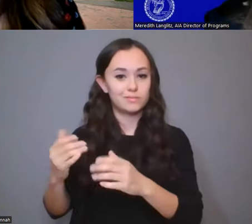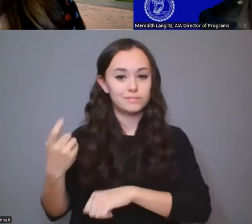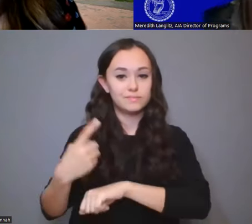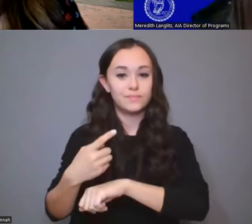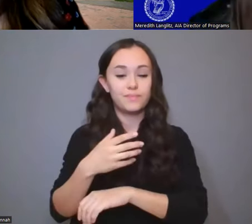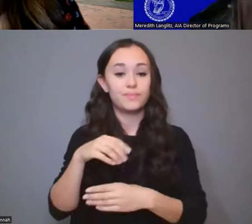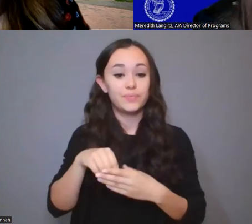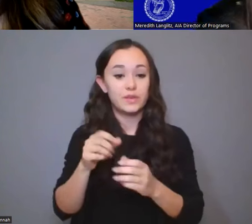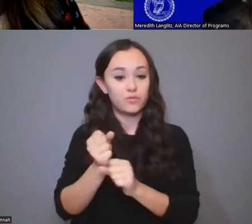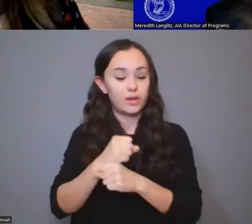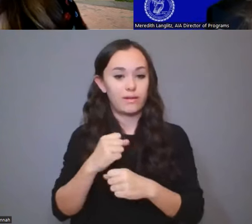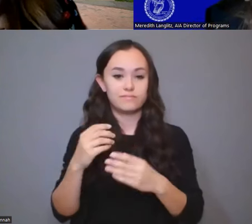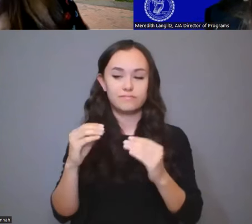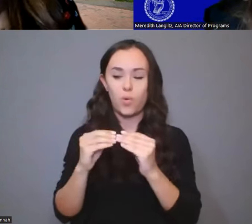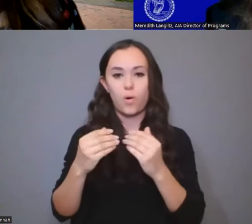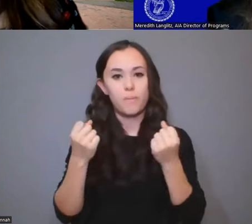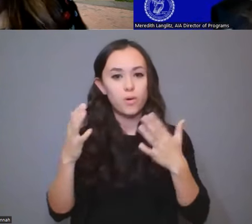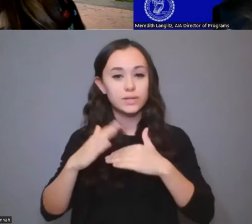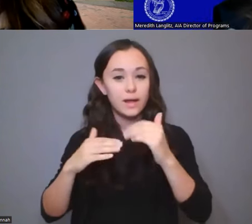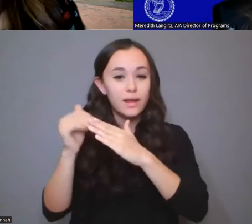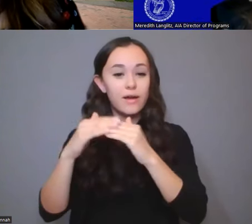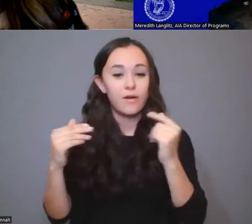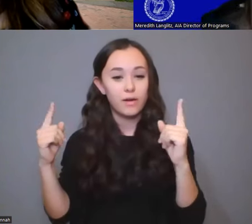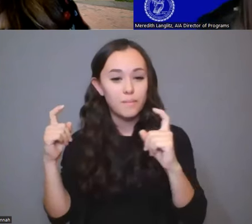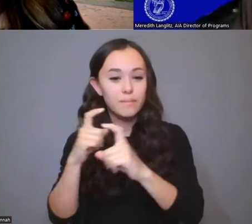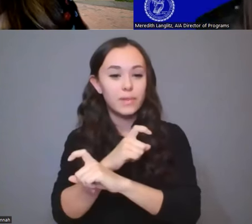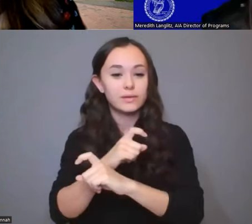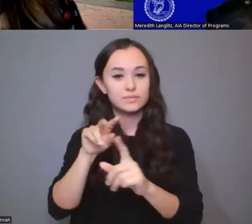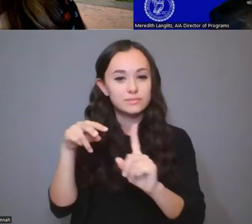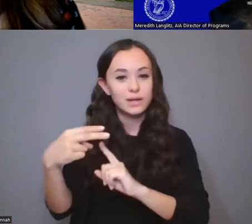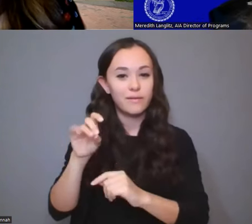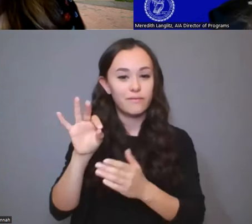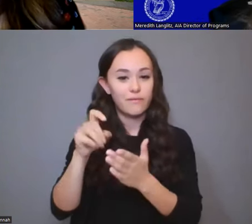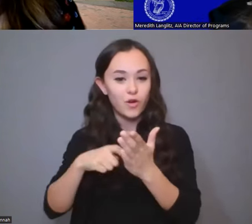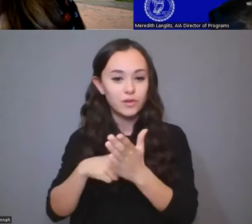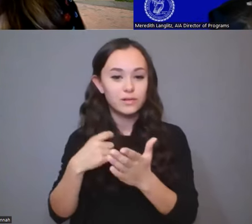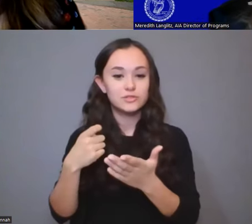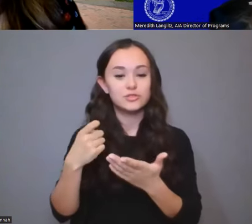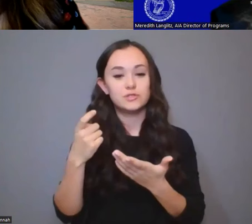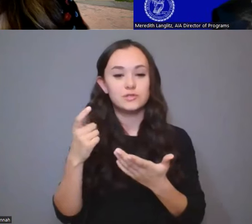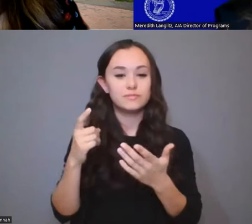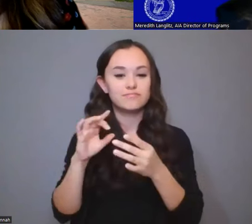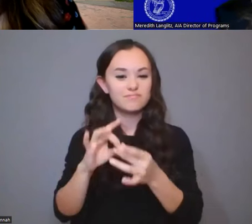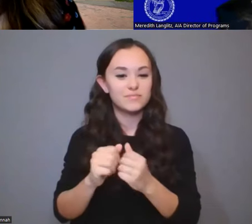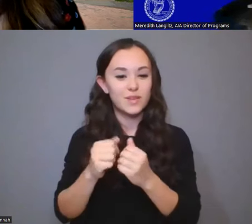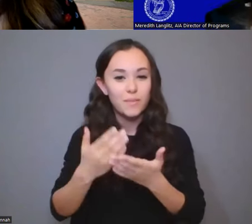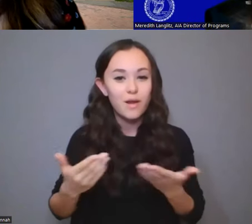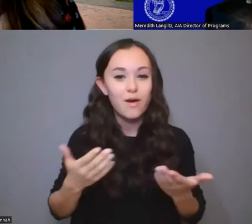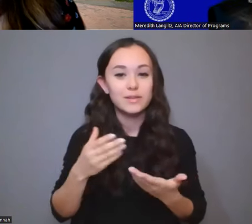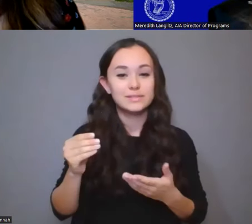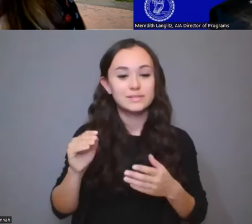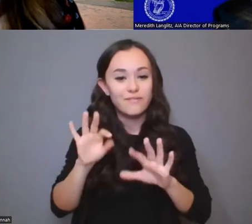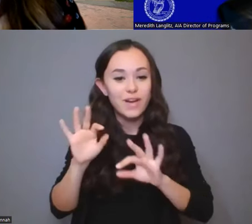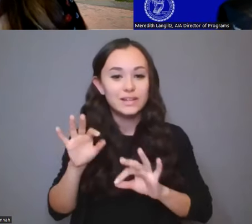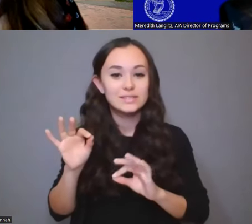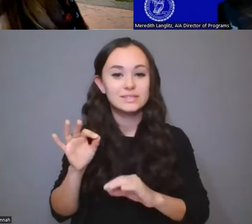-layer complex perspective of archaeology belongings and findings? And she's saying, Suzanne Kaufman saying that, that